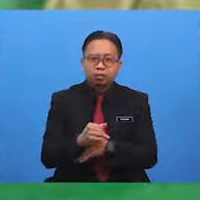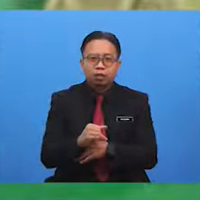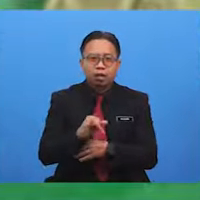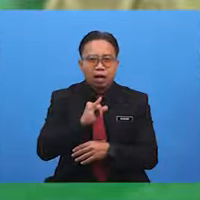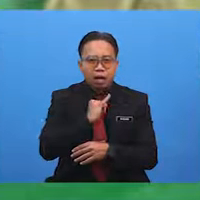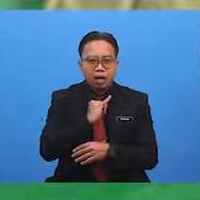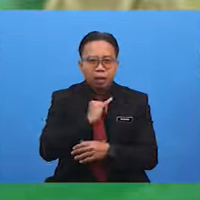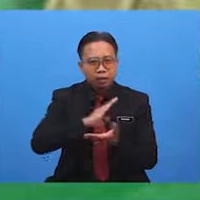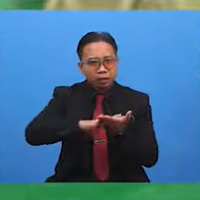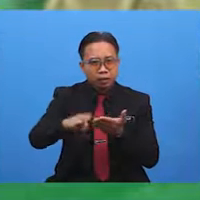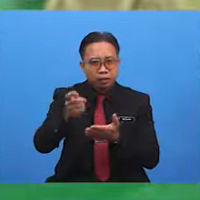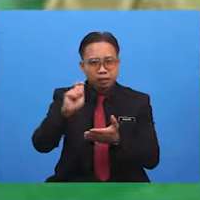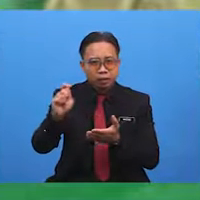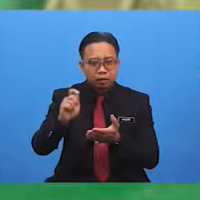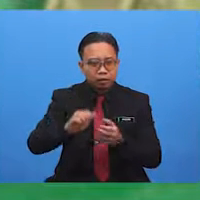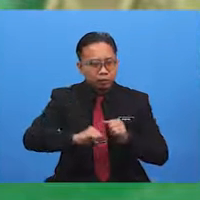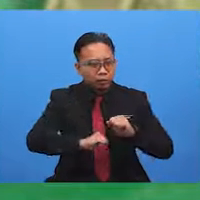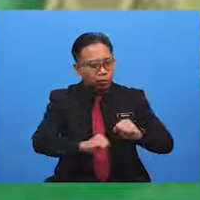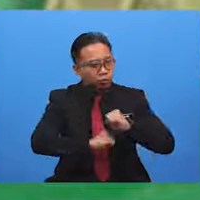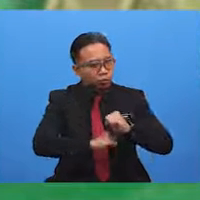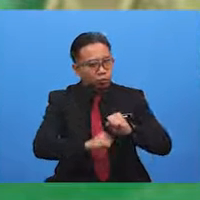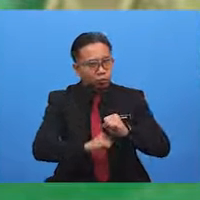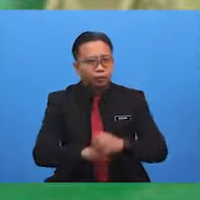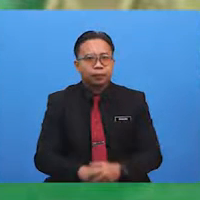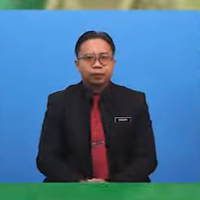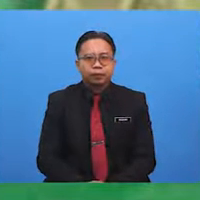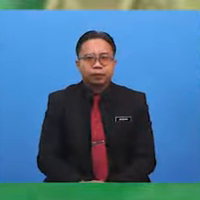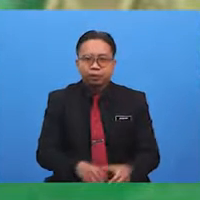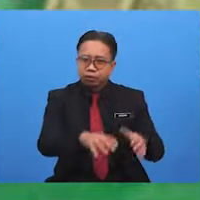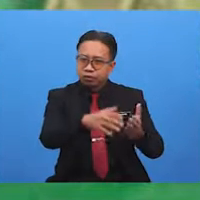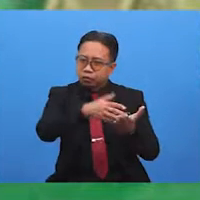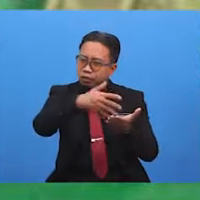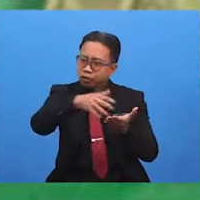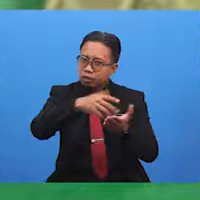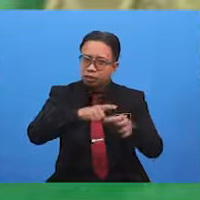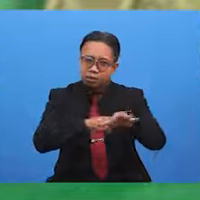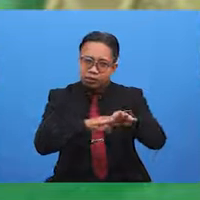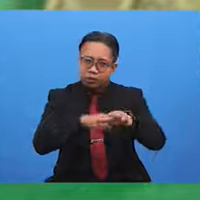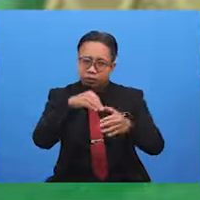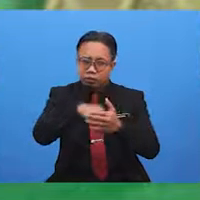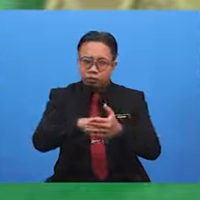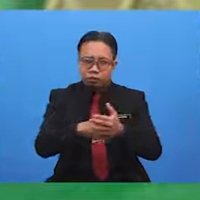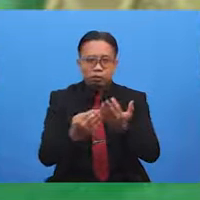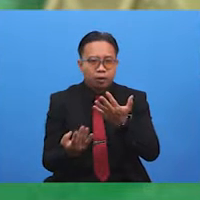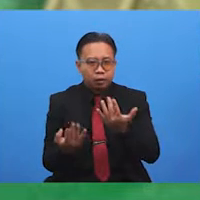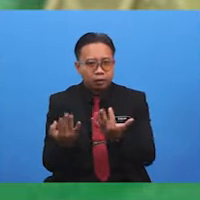cleaned the porch area and raked the dried leaves to the burning area.